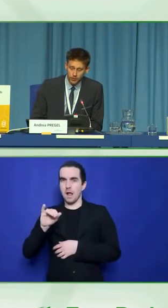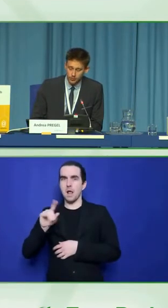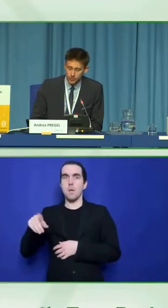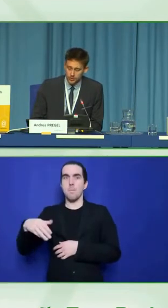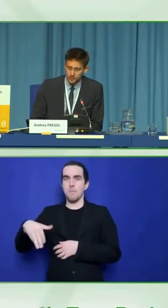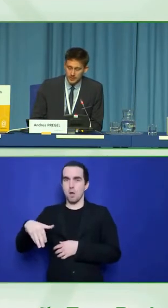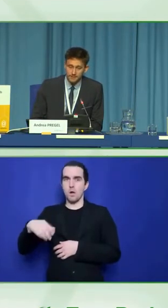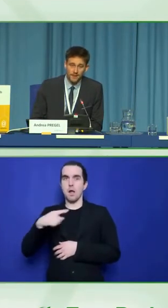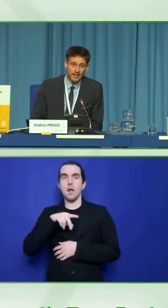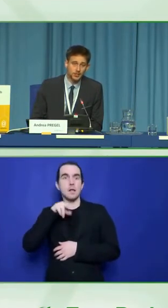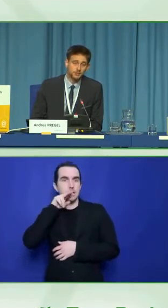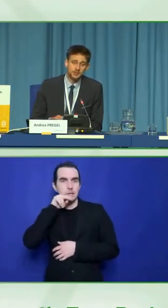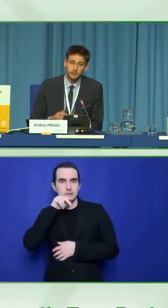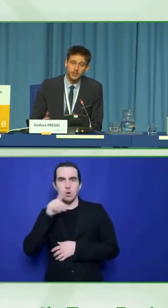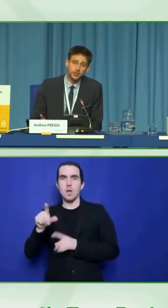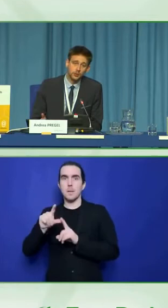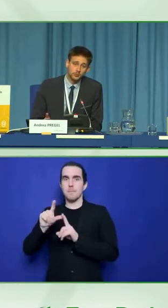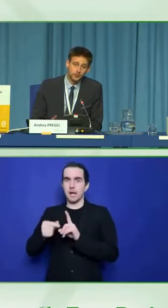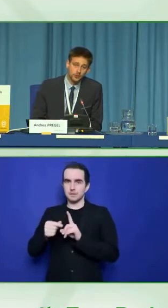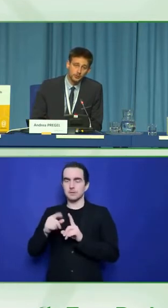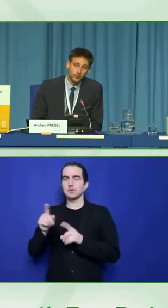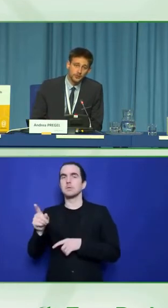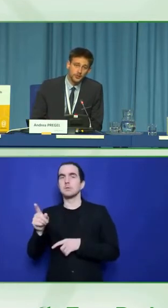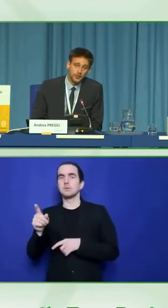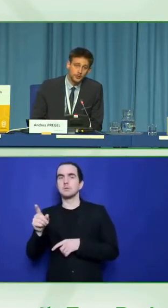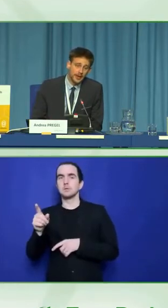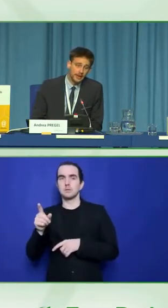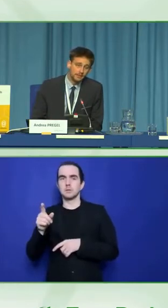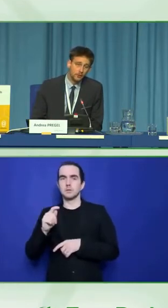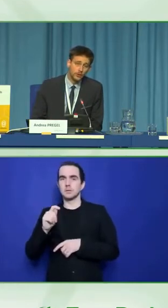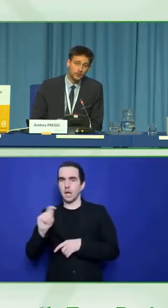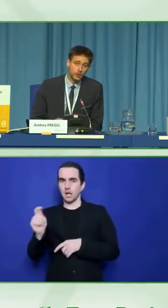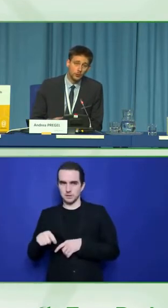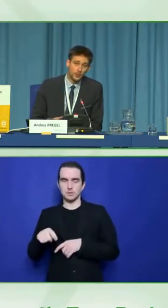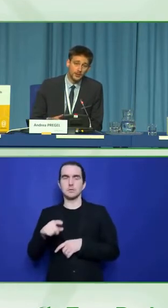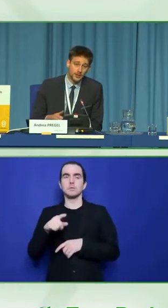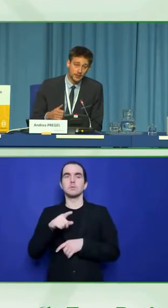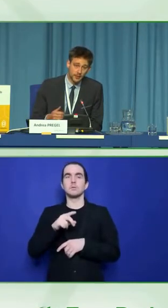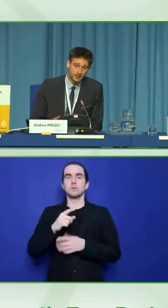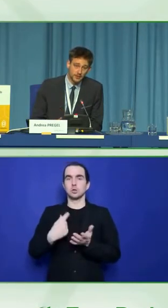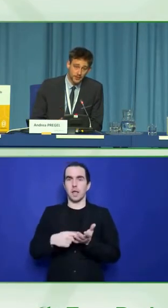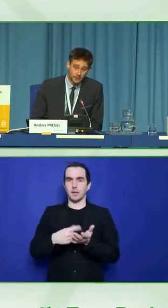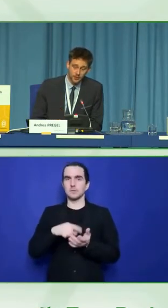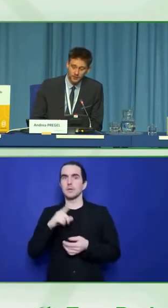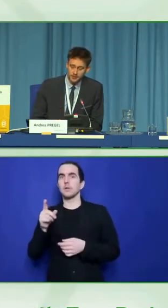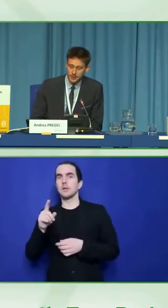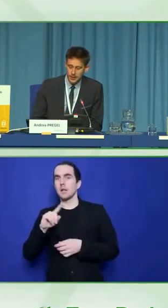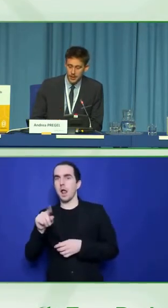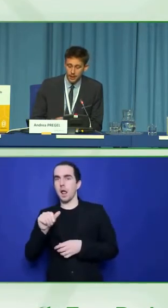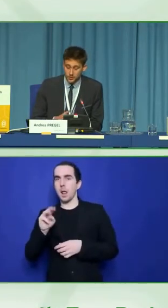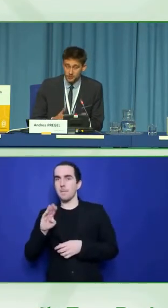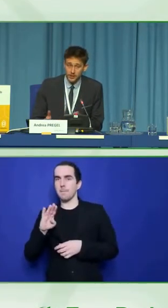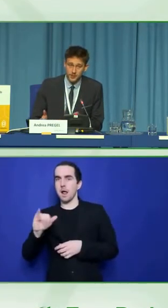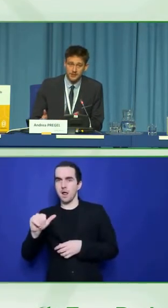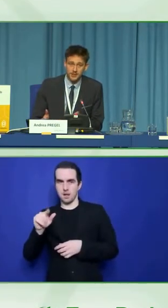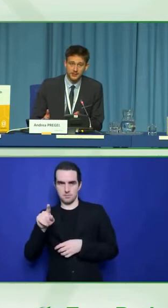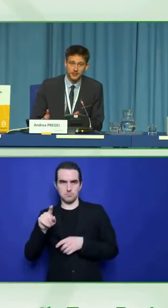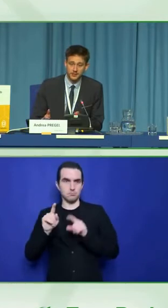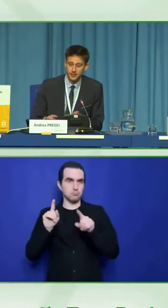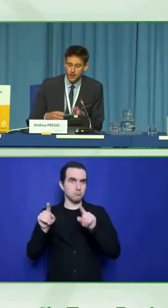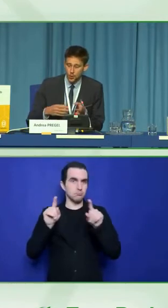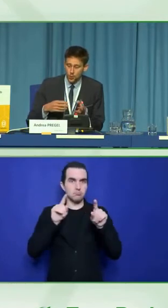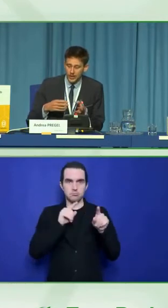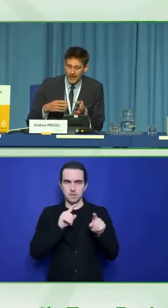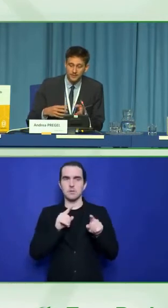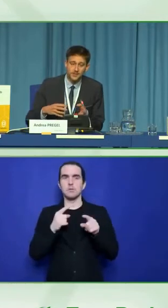futures project, program, which is the flagship disability inclusion program of the UK Foreign Commonwealth and Development Office, which is managed by